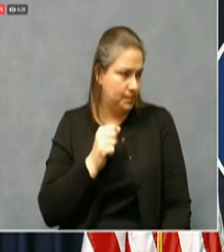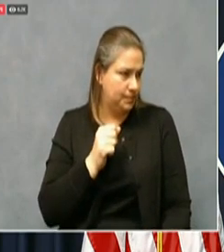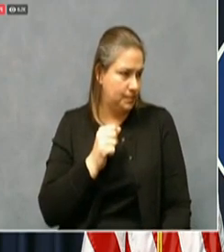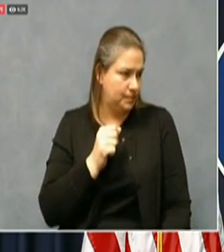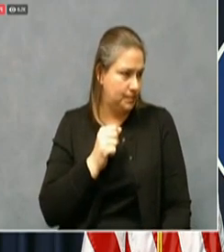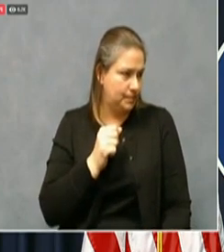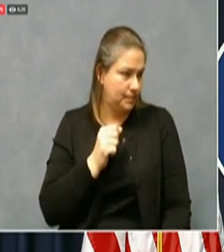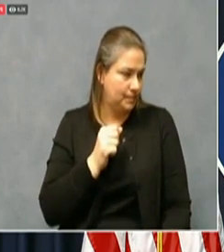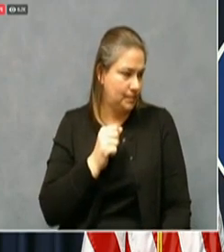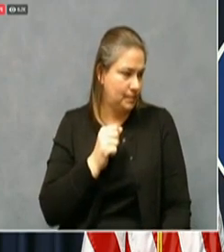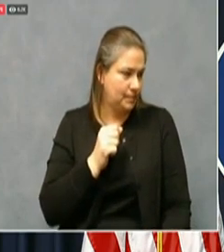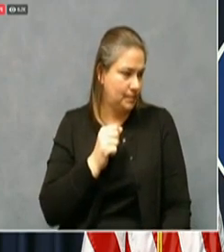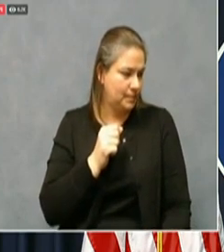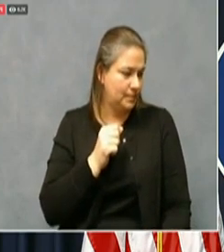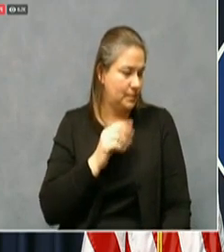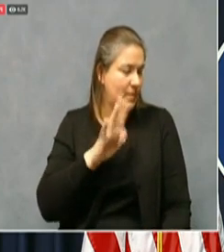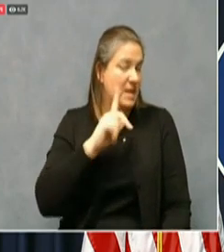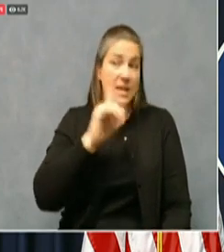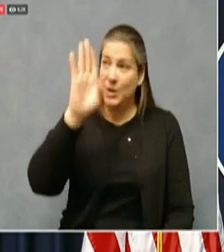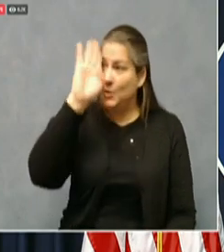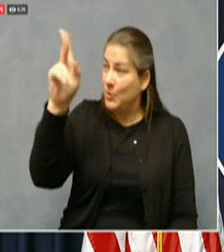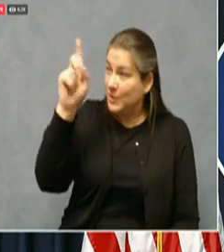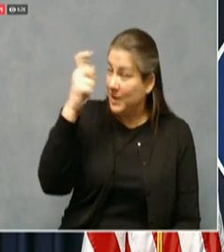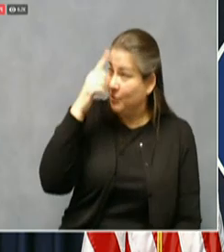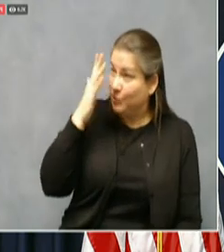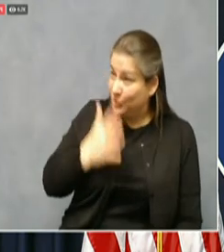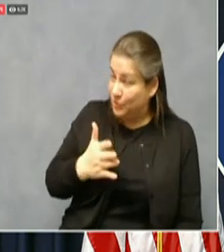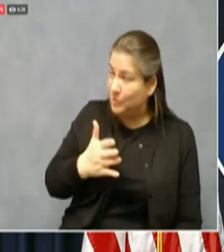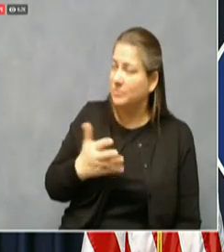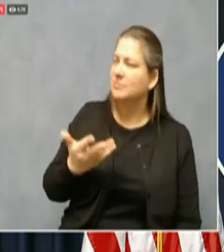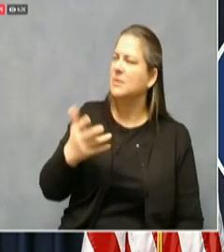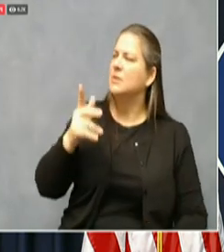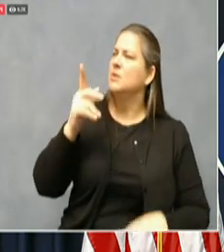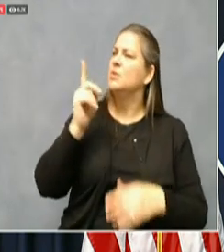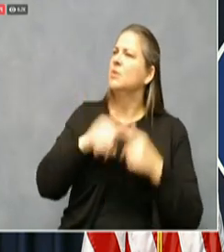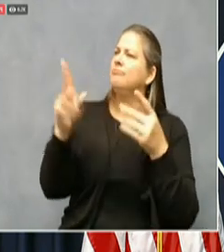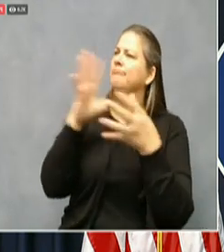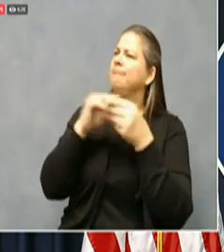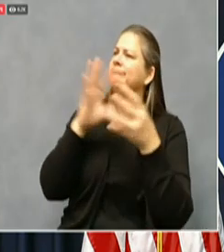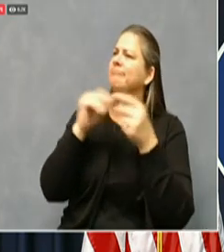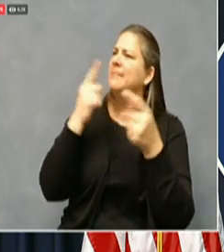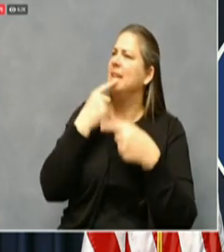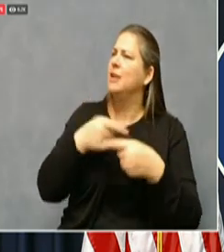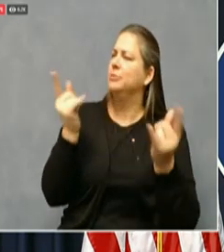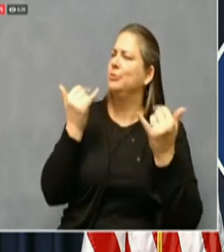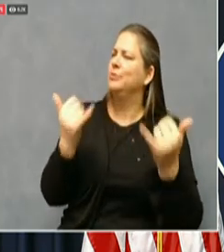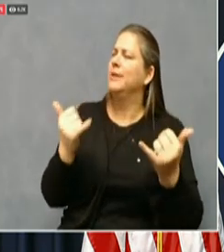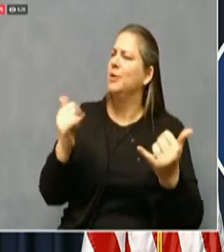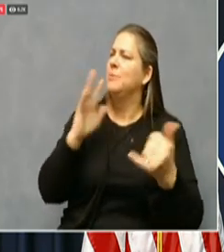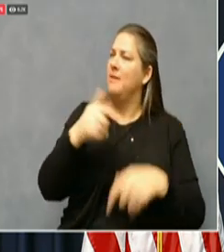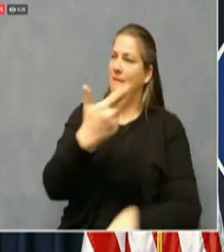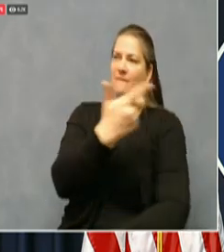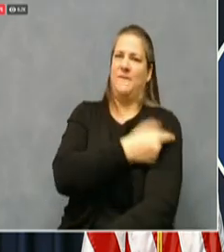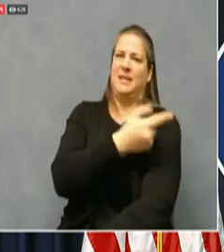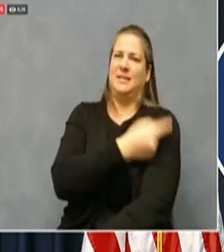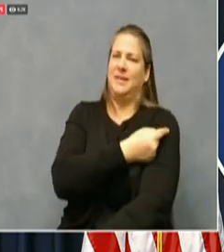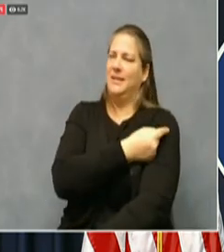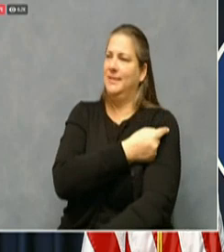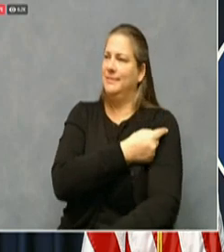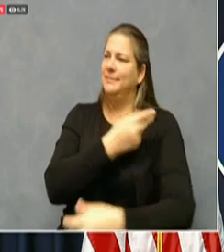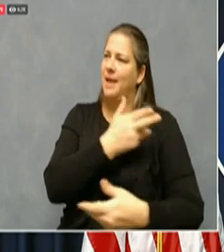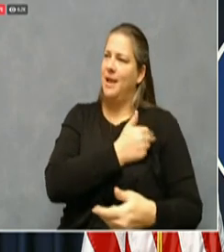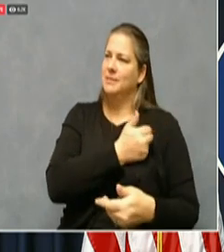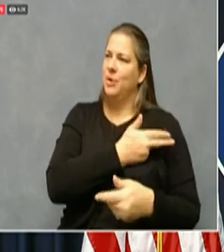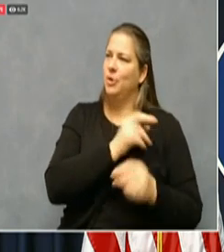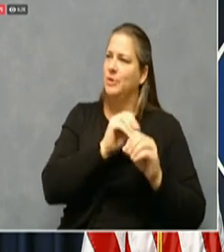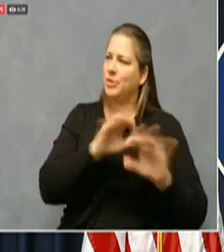Hi, Governor. Um, so as we're talking about the announcement today with the vaccine distribution to hospitals, I want to ask about the flip